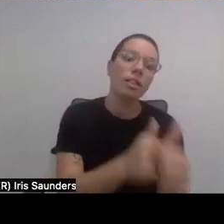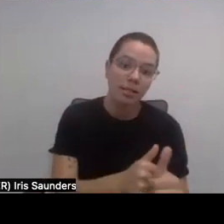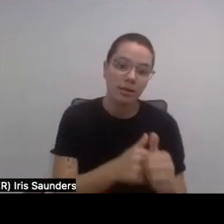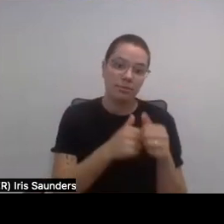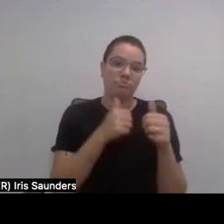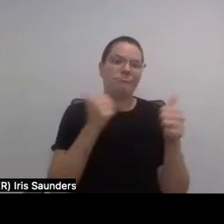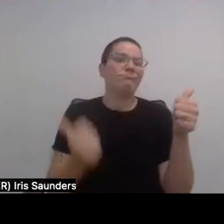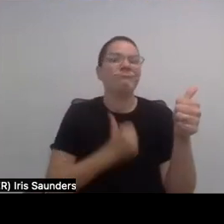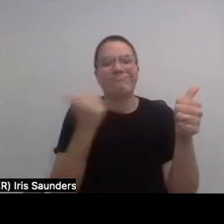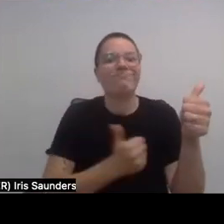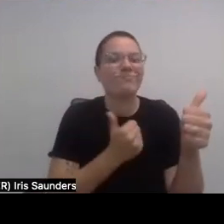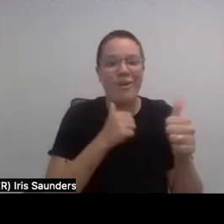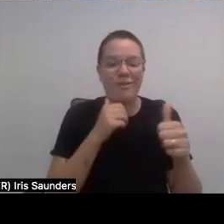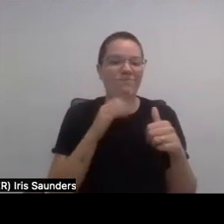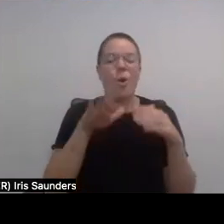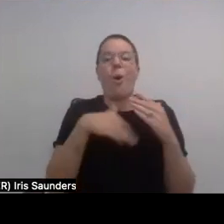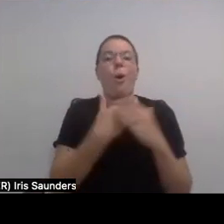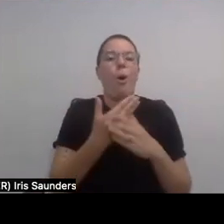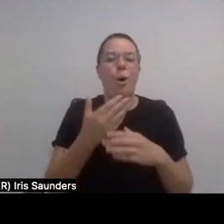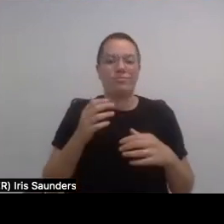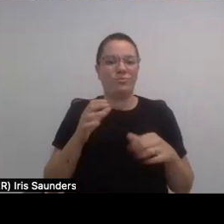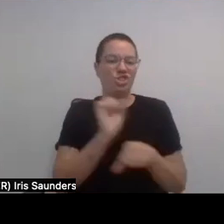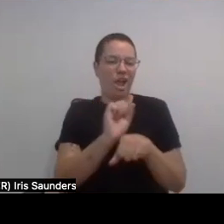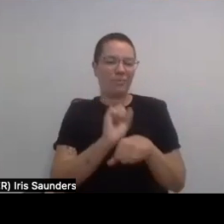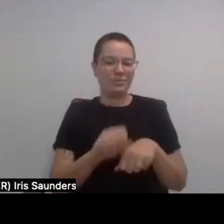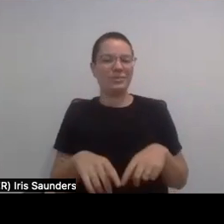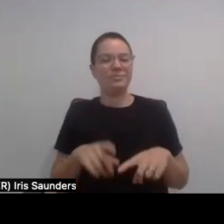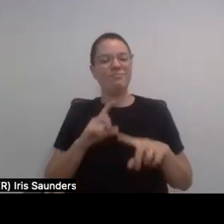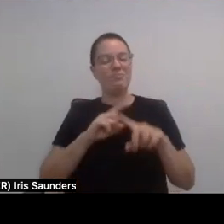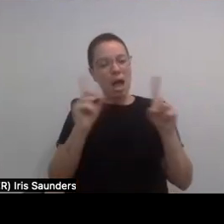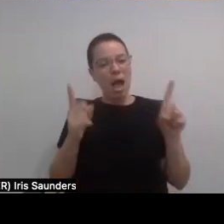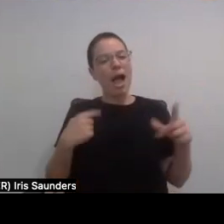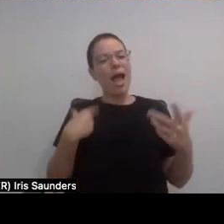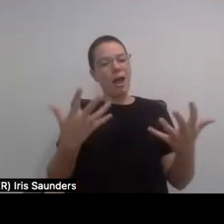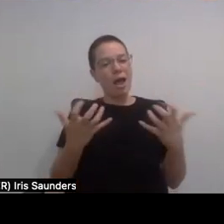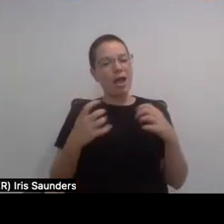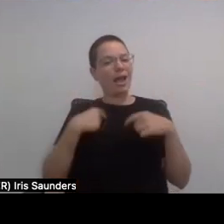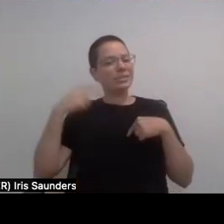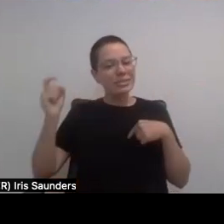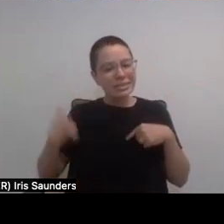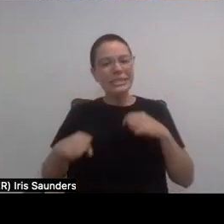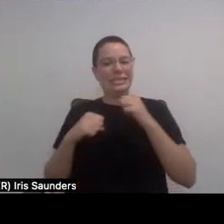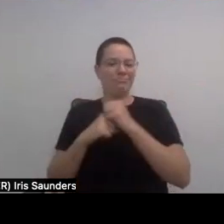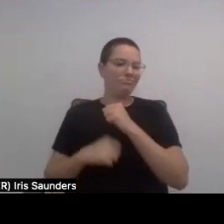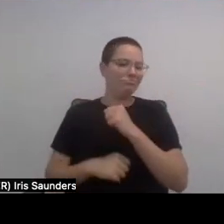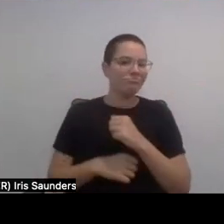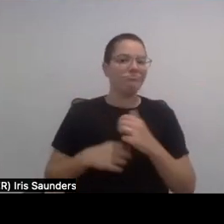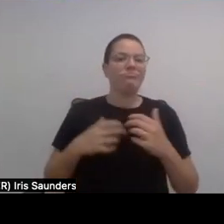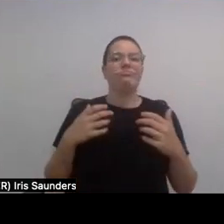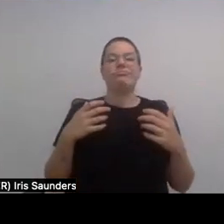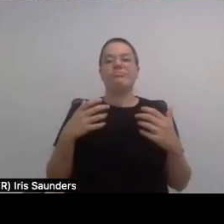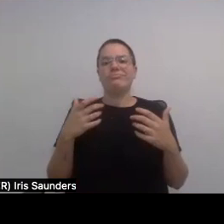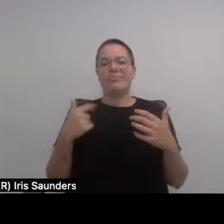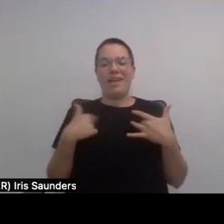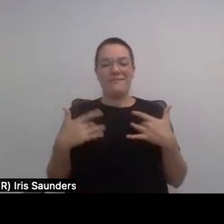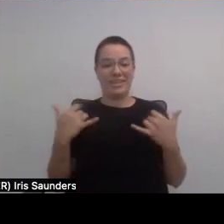job, like a base, you know, for like to pay the bills, I need stability, you know, and now it's ironic because now I'm, I'm